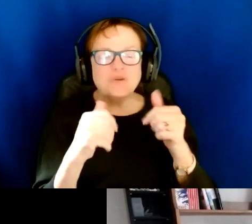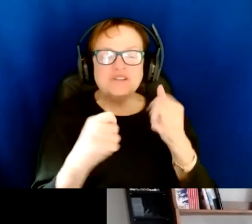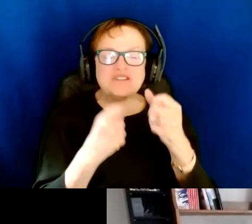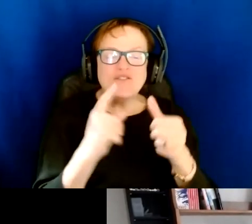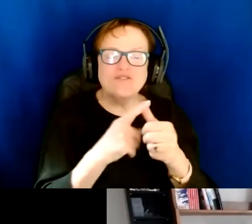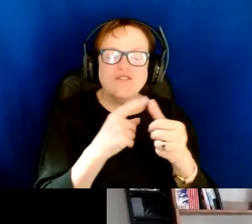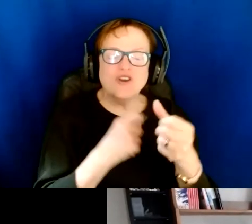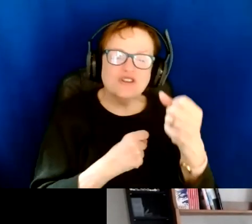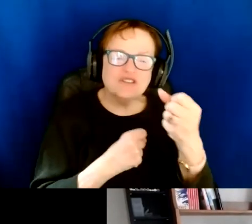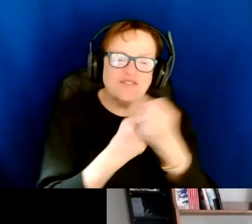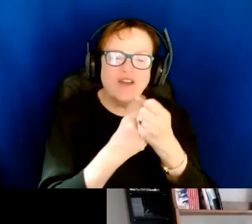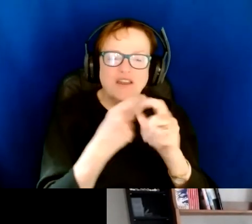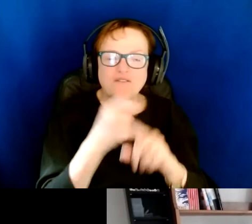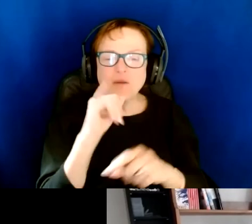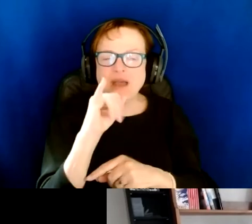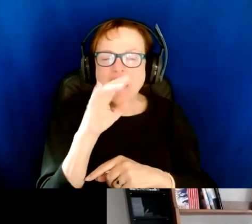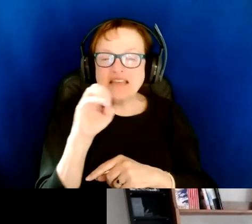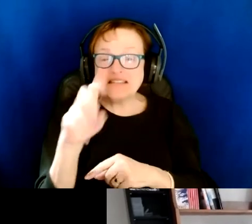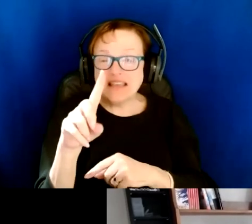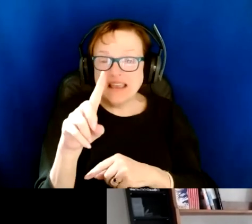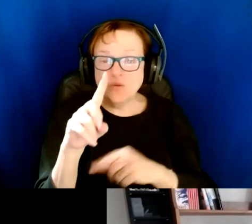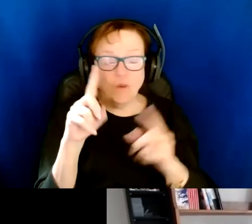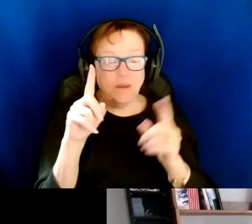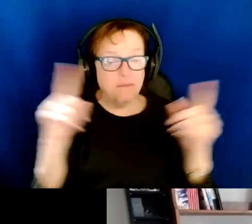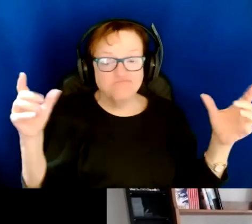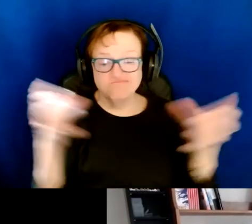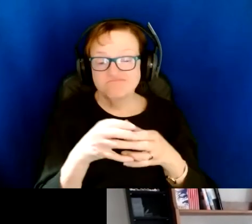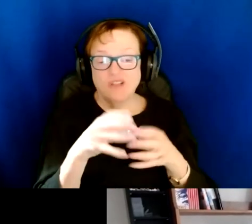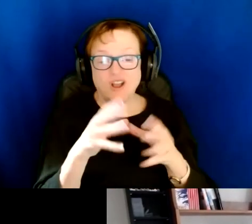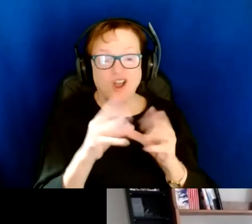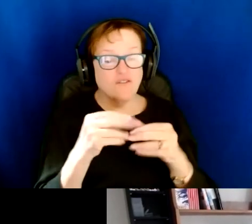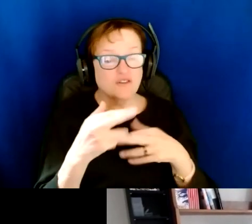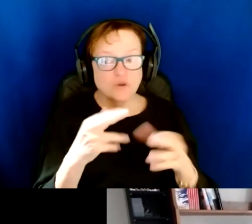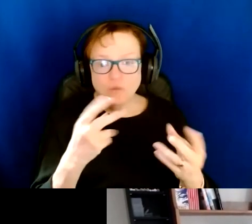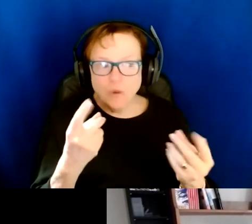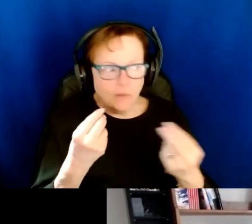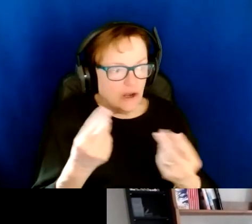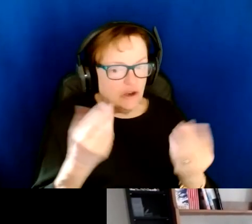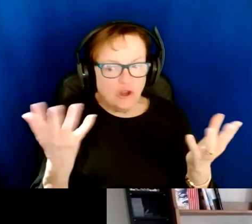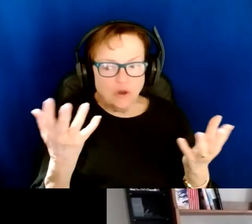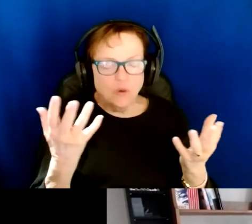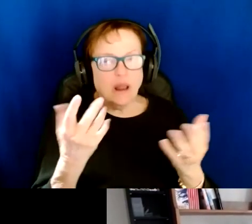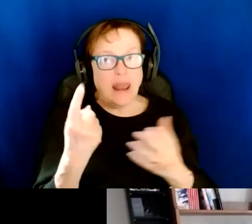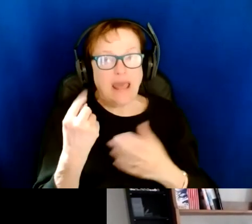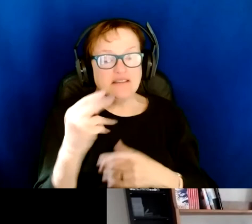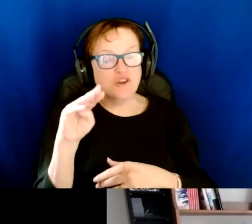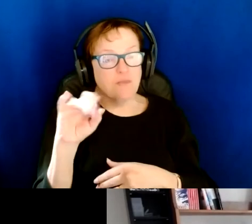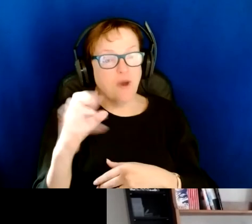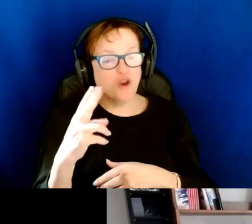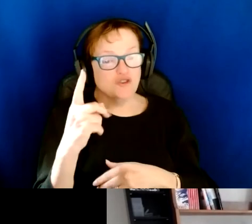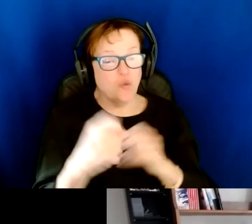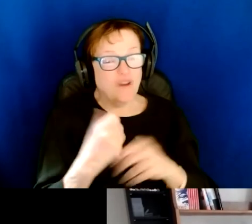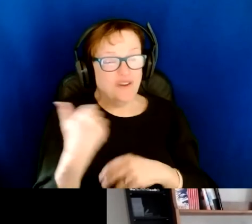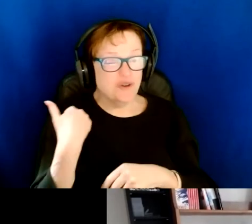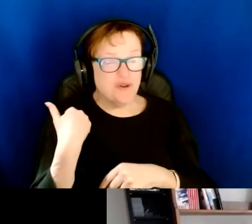we started with nothing. We met in a conference room with the team to say, what are we going to do in March of last year? So it was a real sprint